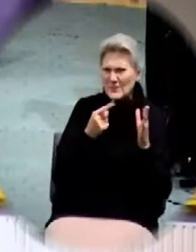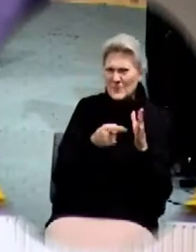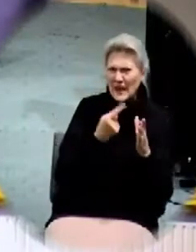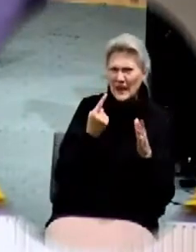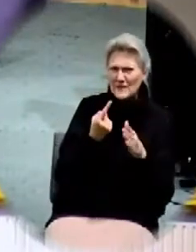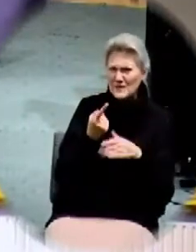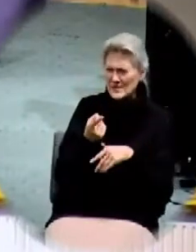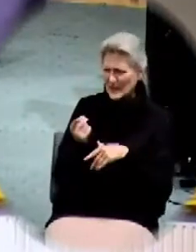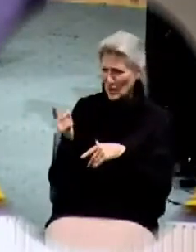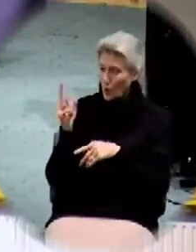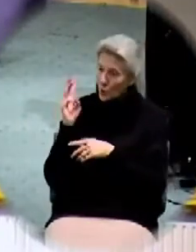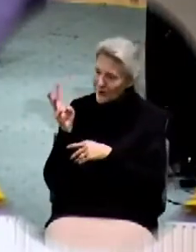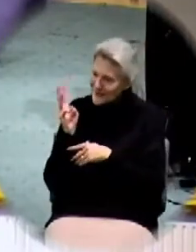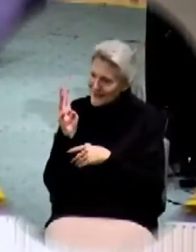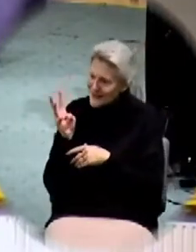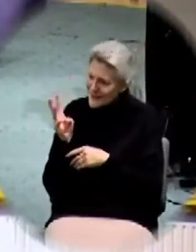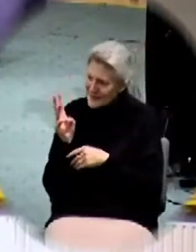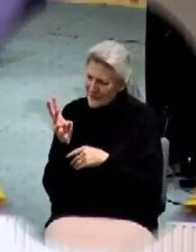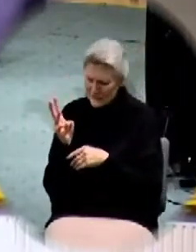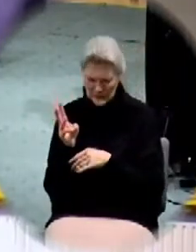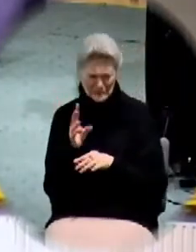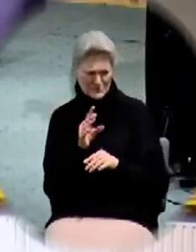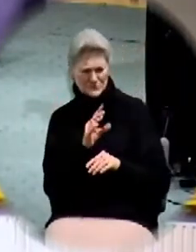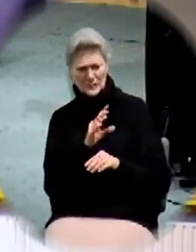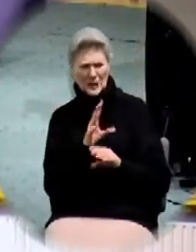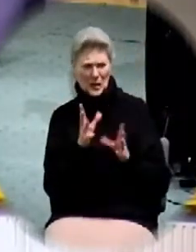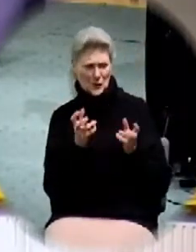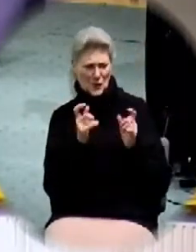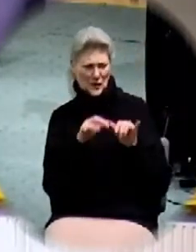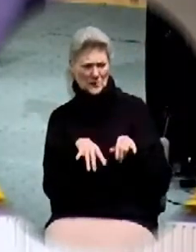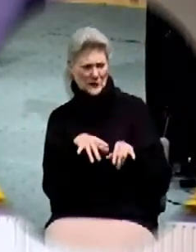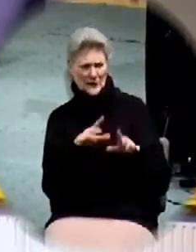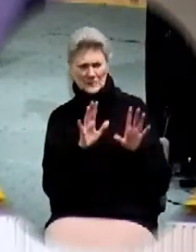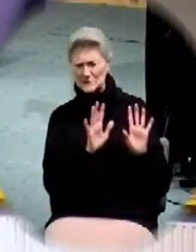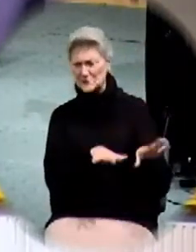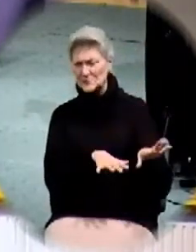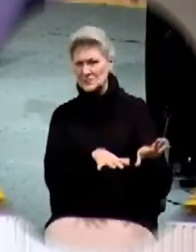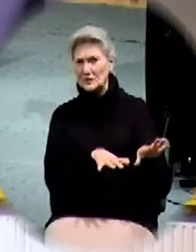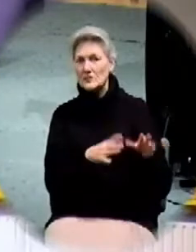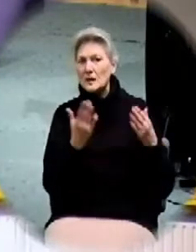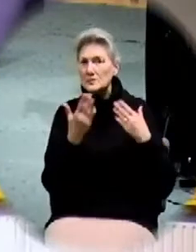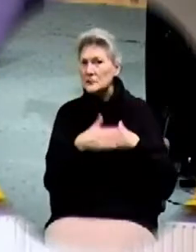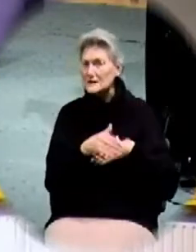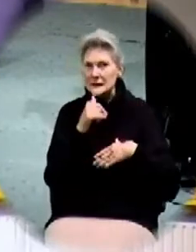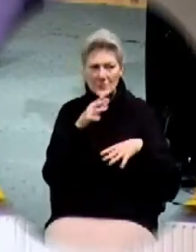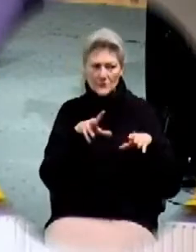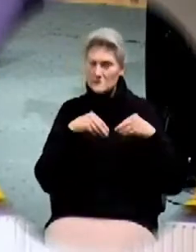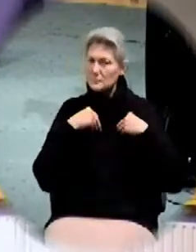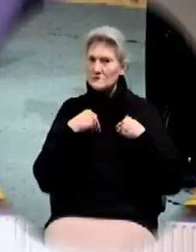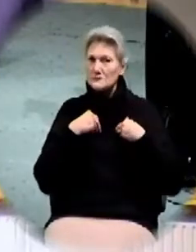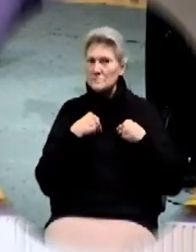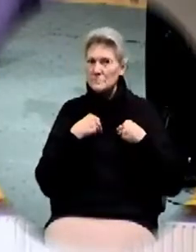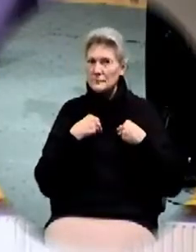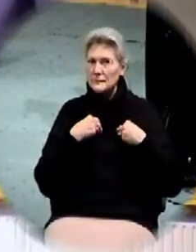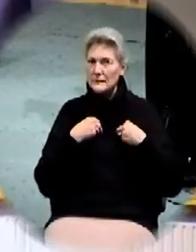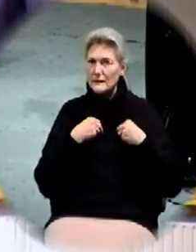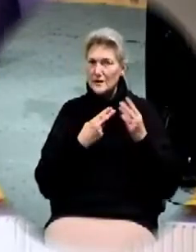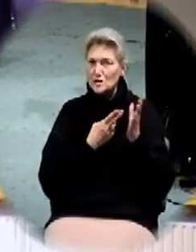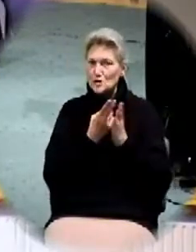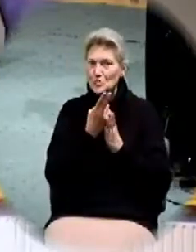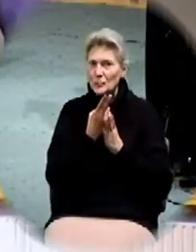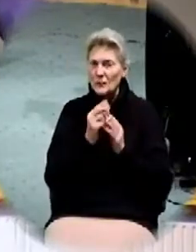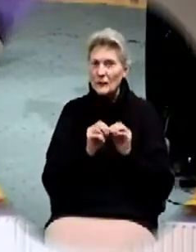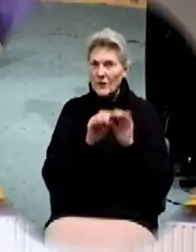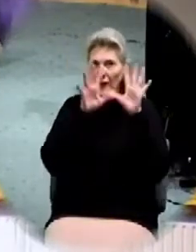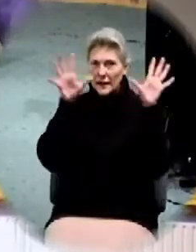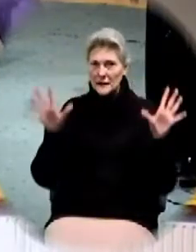don't want anything to do with it because they're at the darkness the darkness doesn't want to be receptive to light the net version